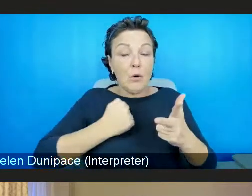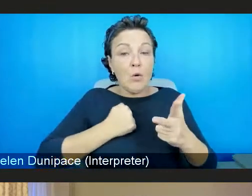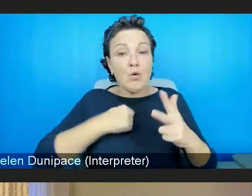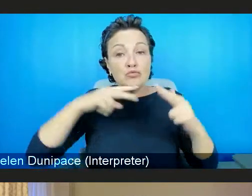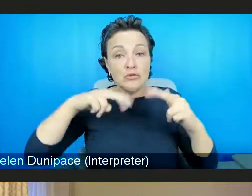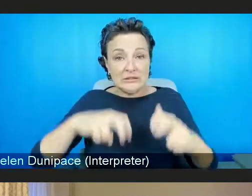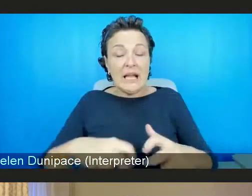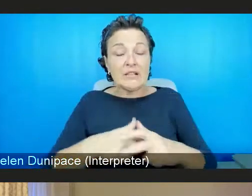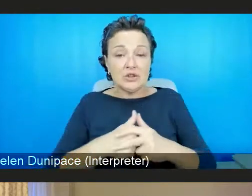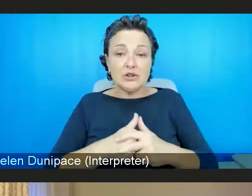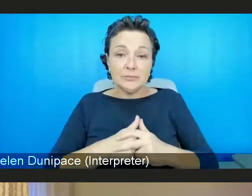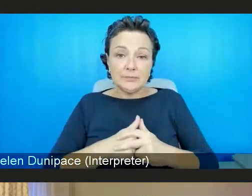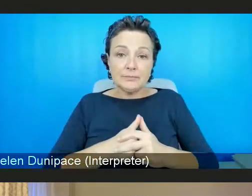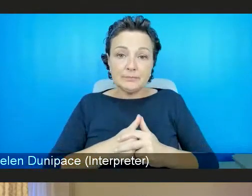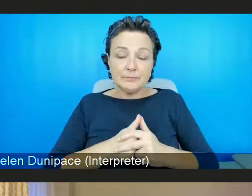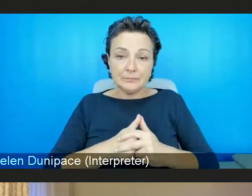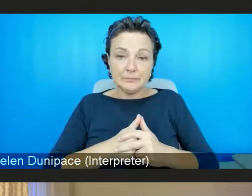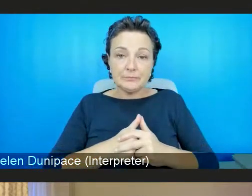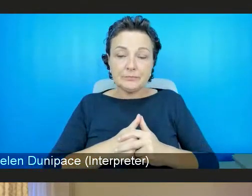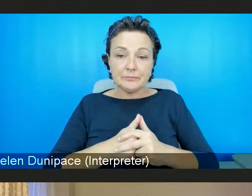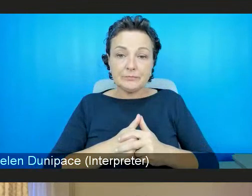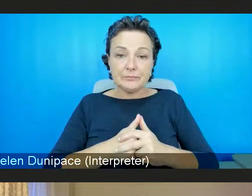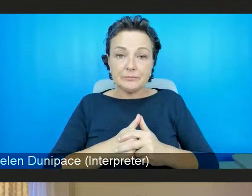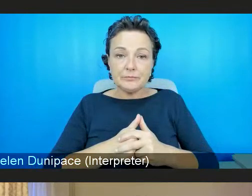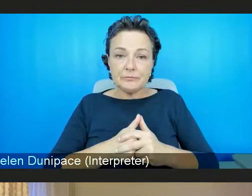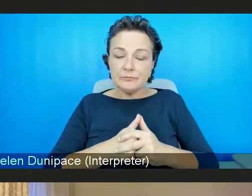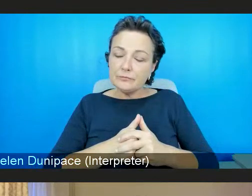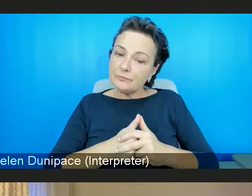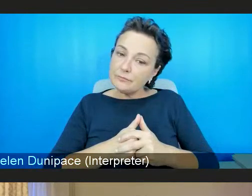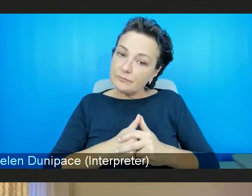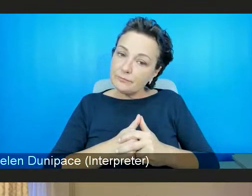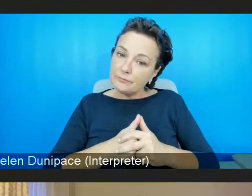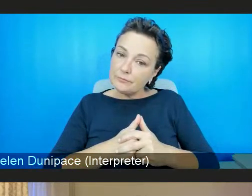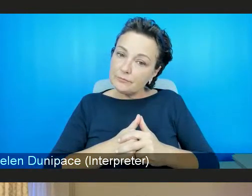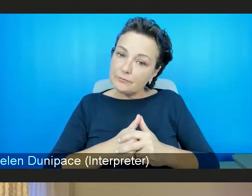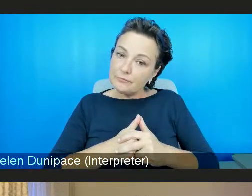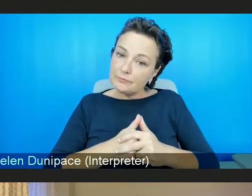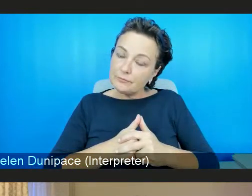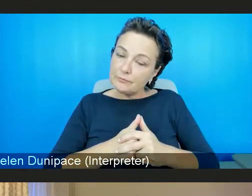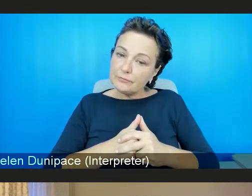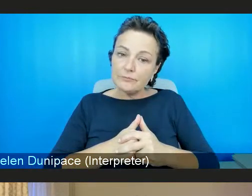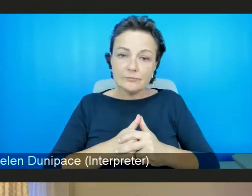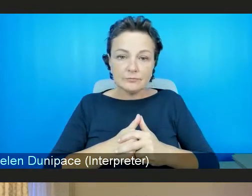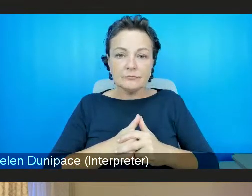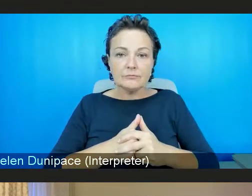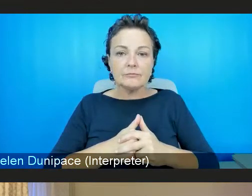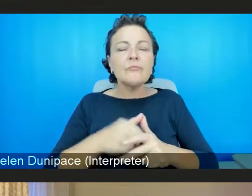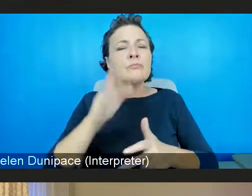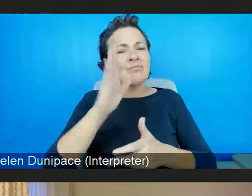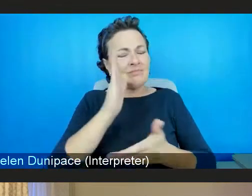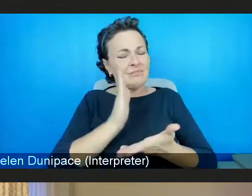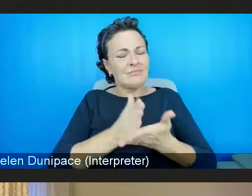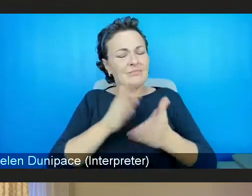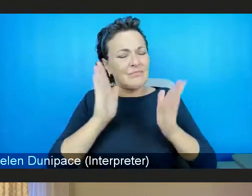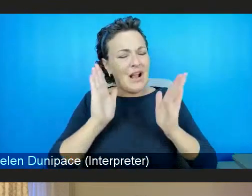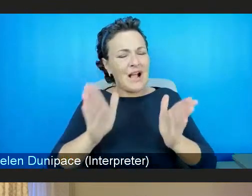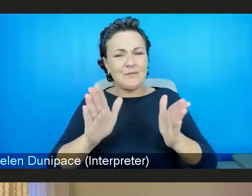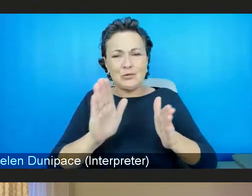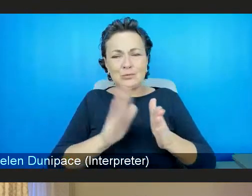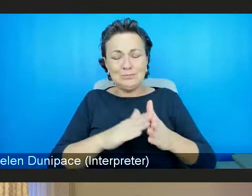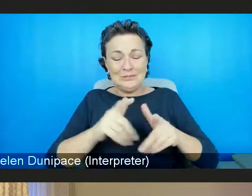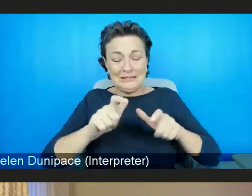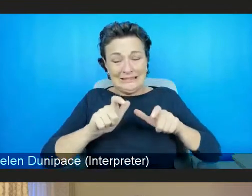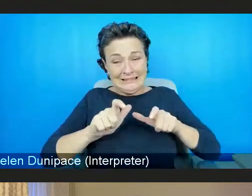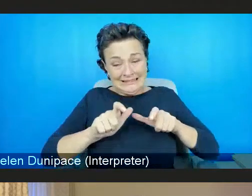is is is is sustained and sort of big shift in in finance